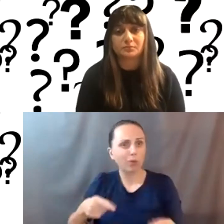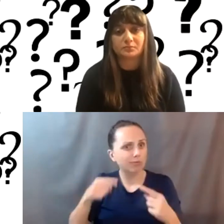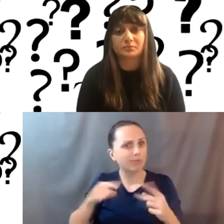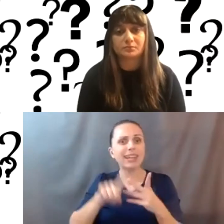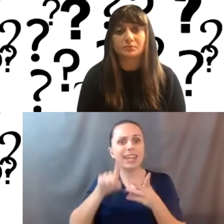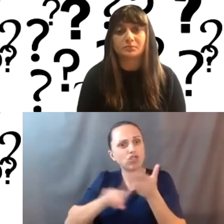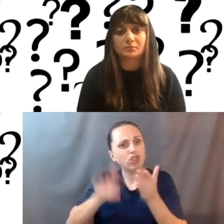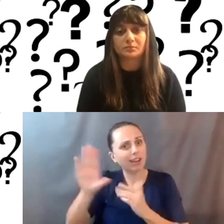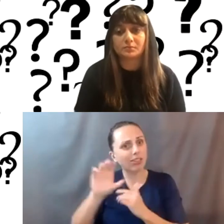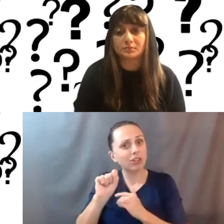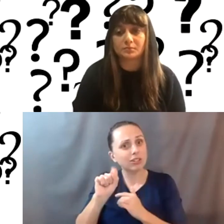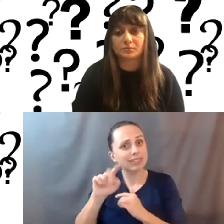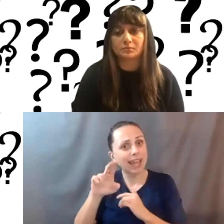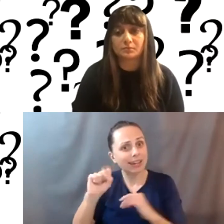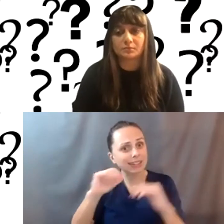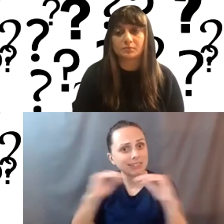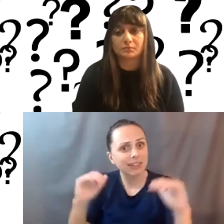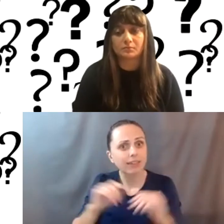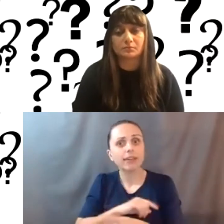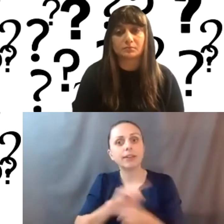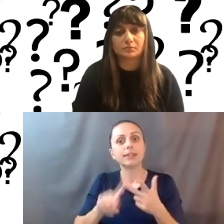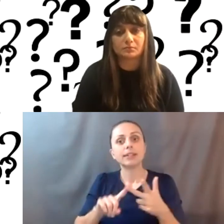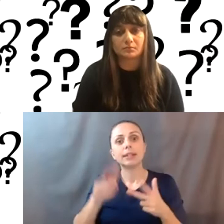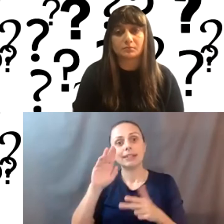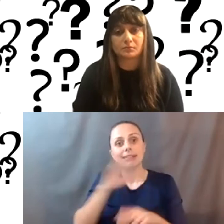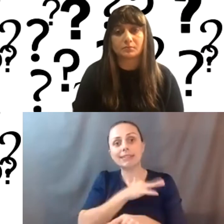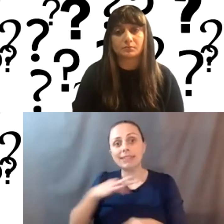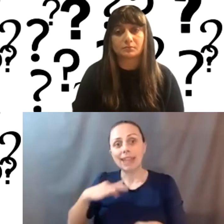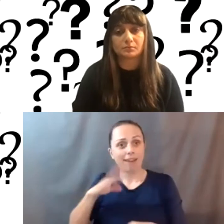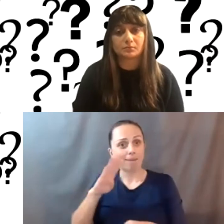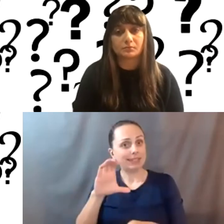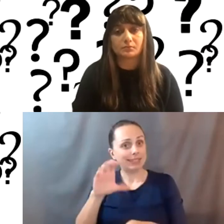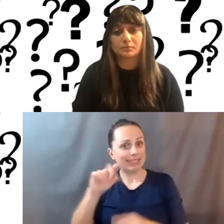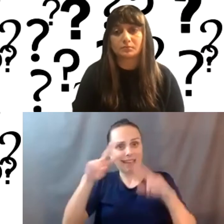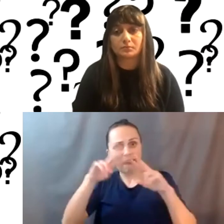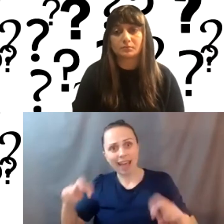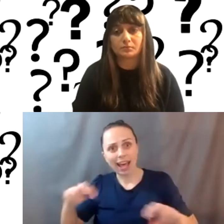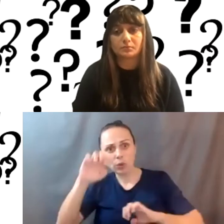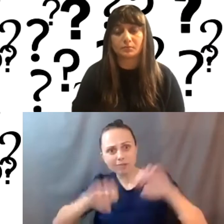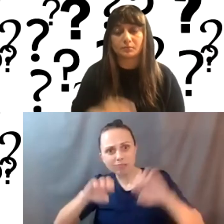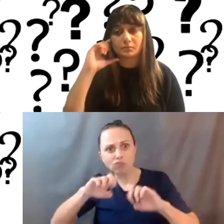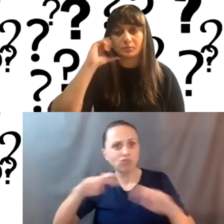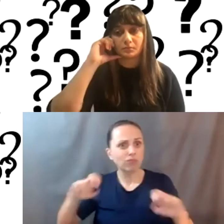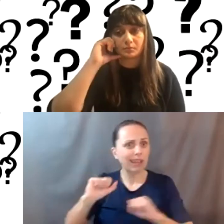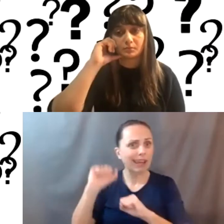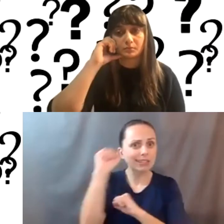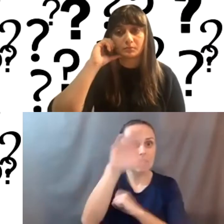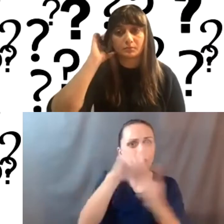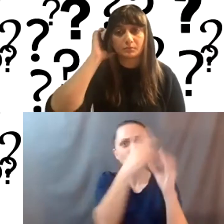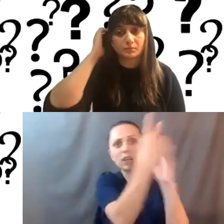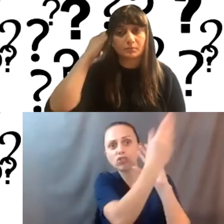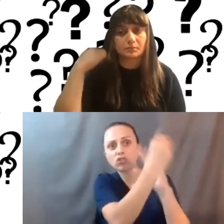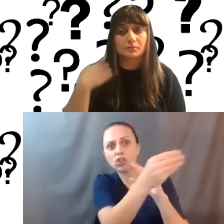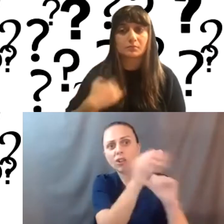application. Uh, you know, um, the staff at BCTC can evaluate and assess, they can send to external, you know,